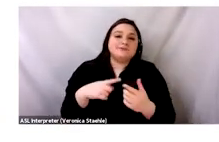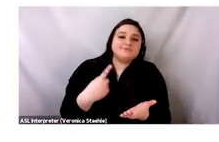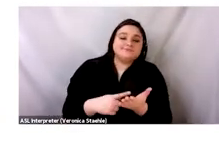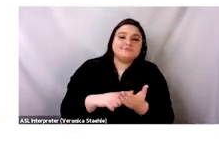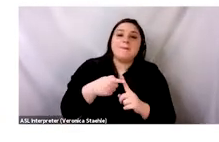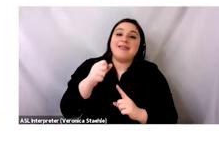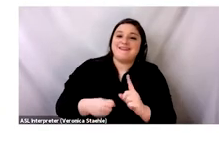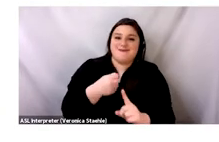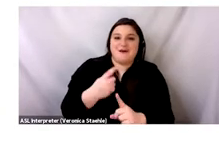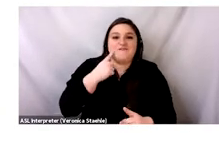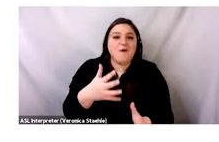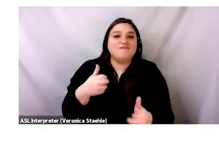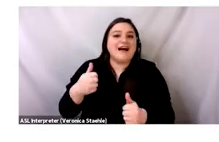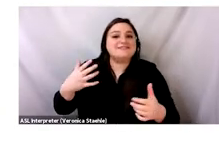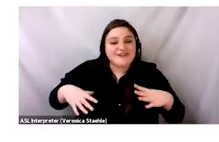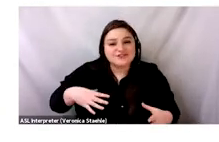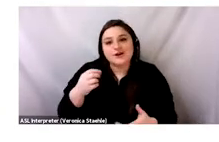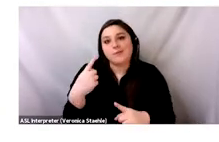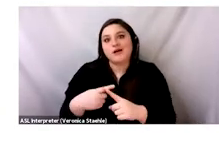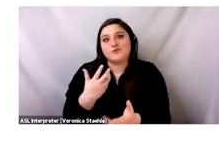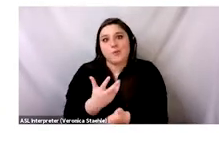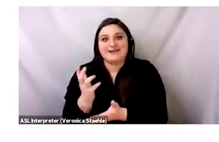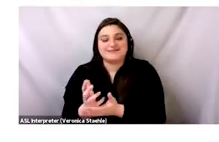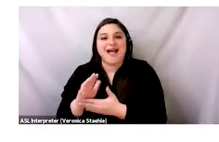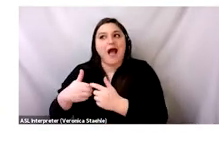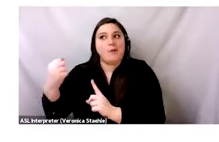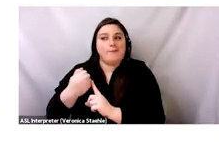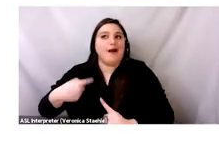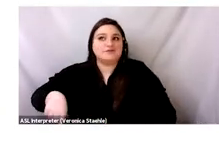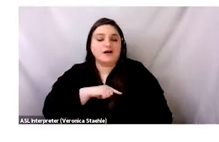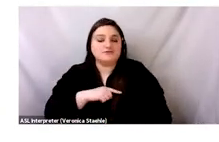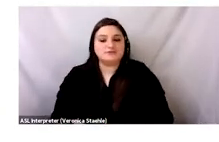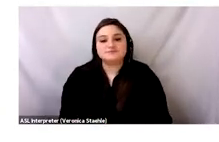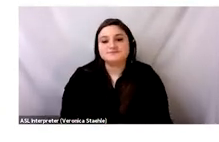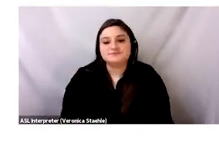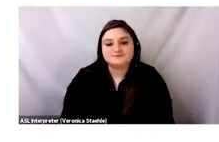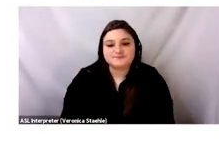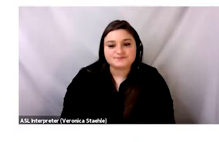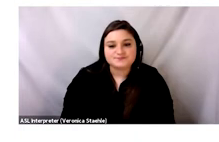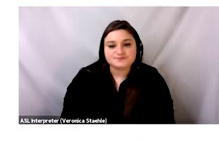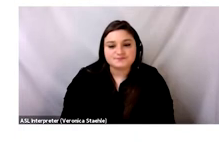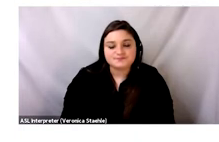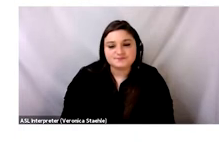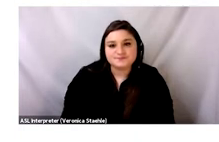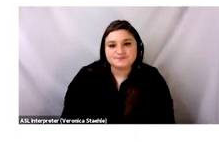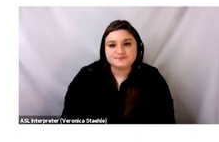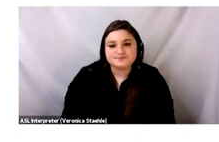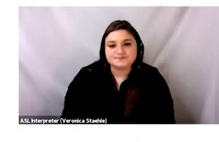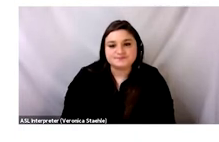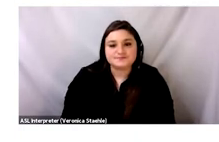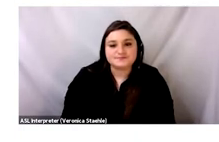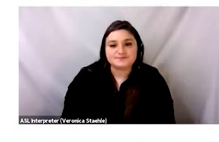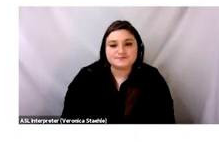we're going to try and talk to you about the impact secondhand fast fashion and waste has on us. We often,